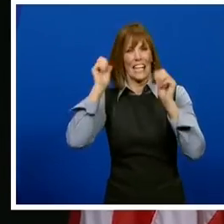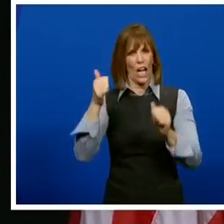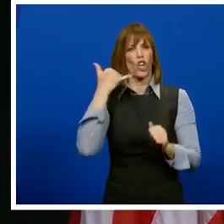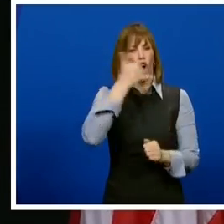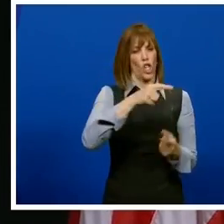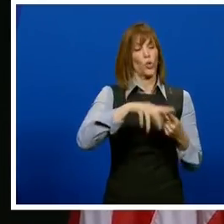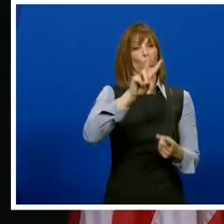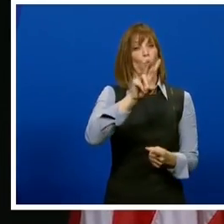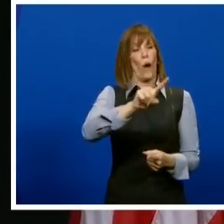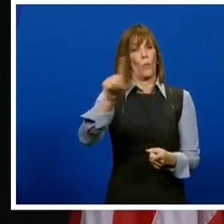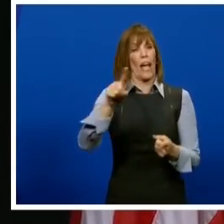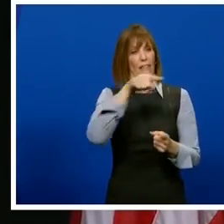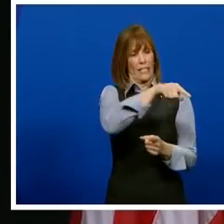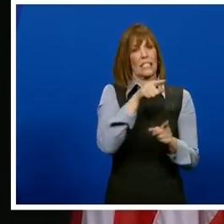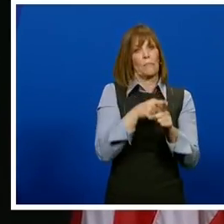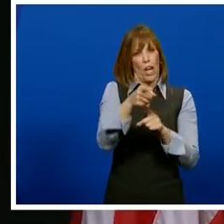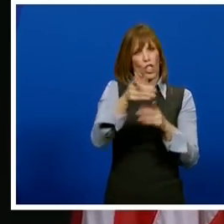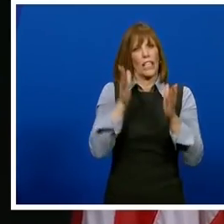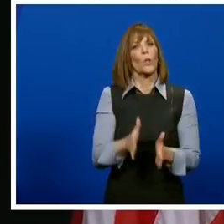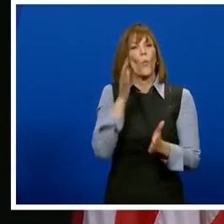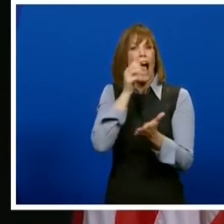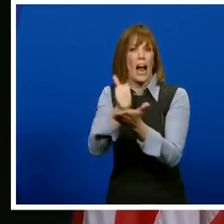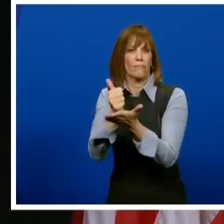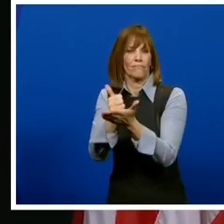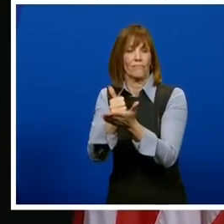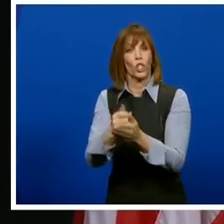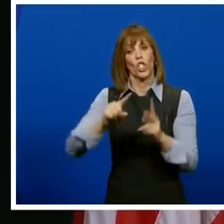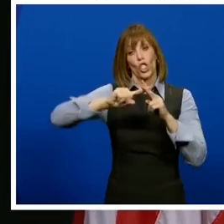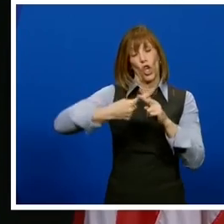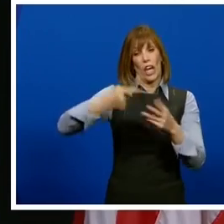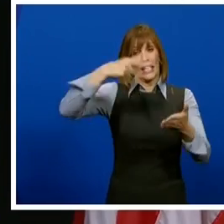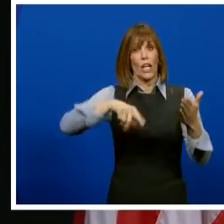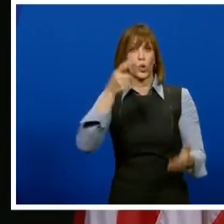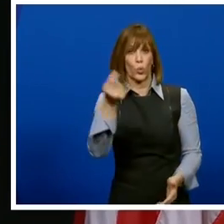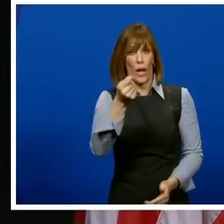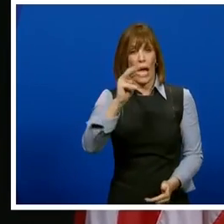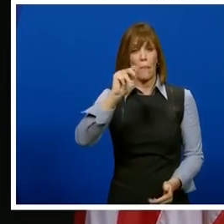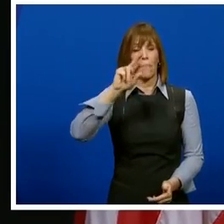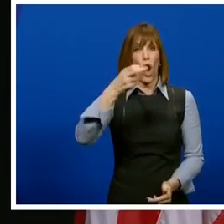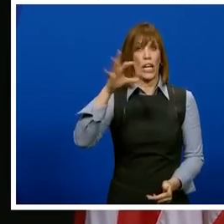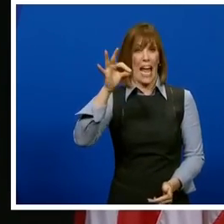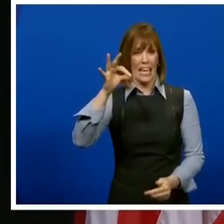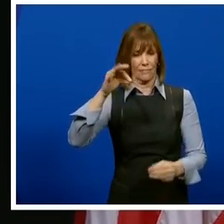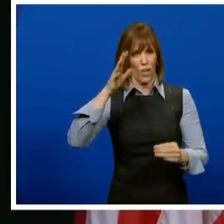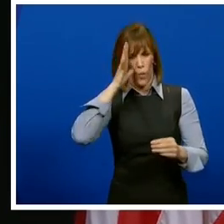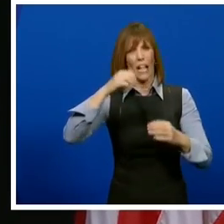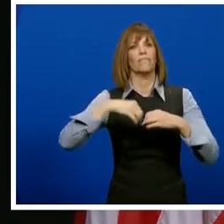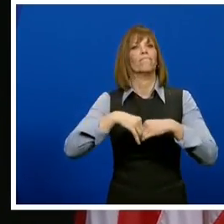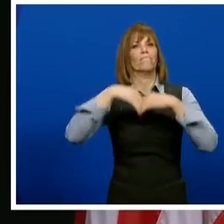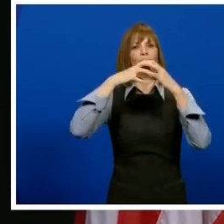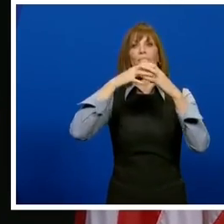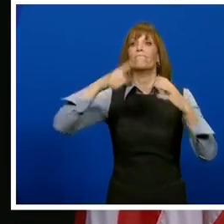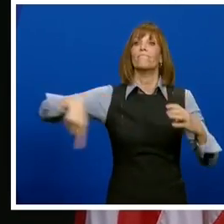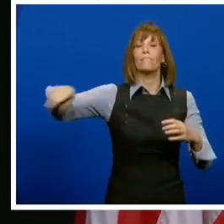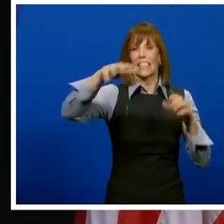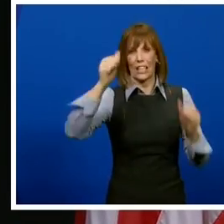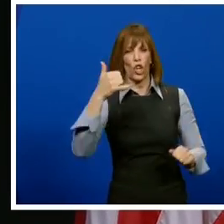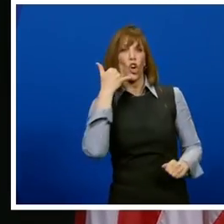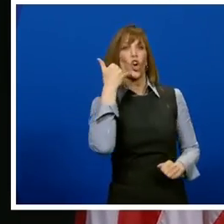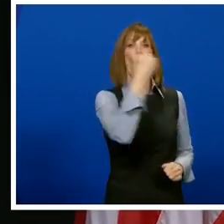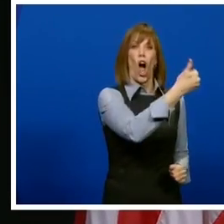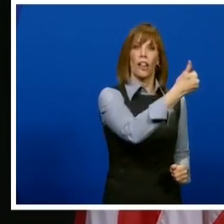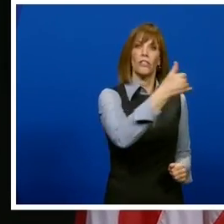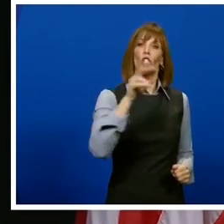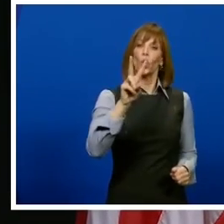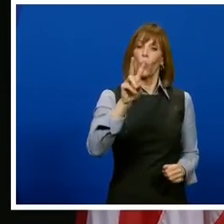after several attempts to schedule one. Starting next Tuesday, March 9th, these individuals can call 2-1-1 and speak